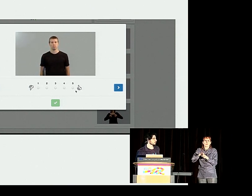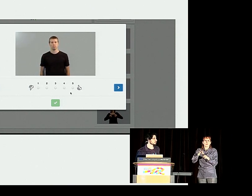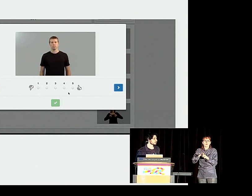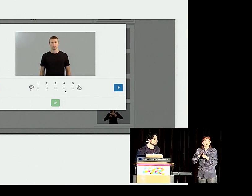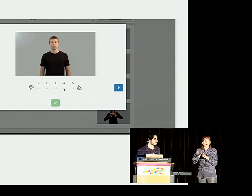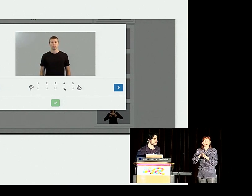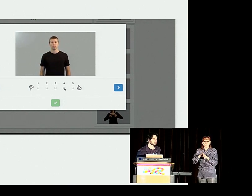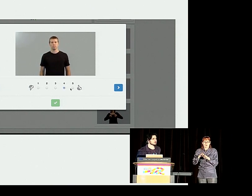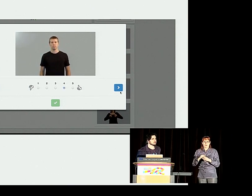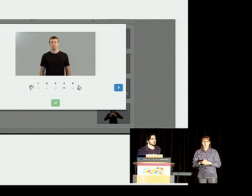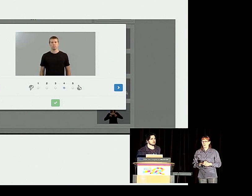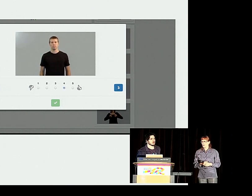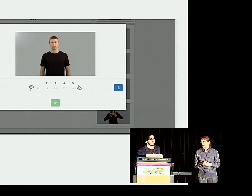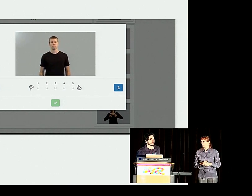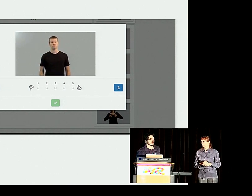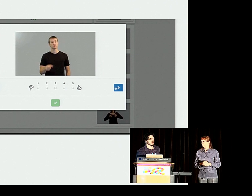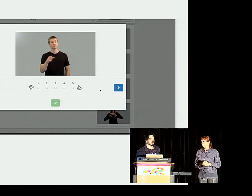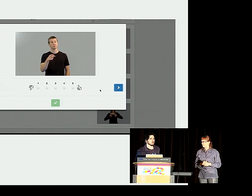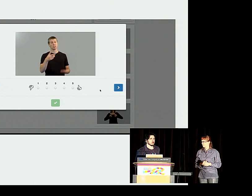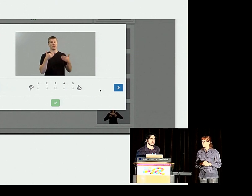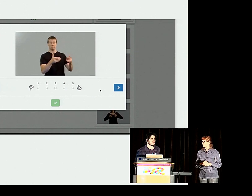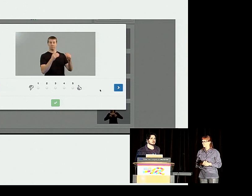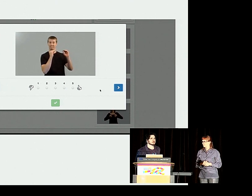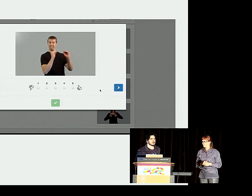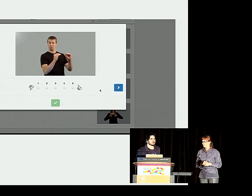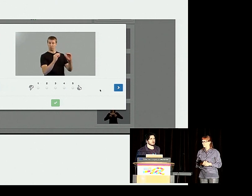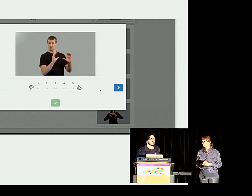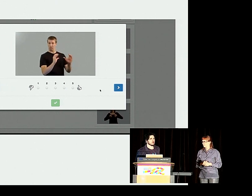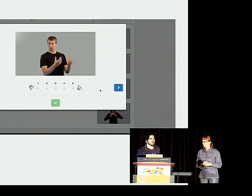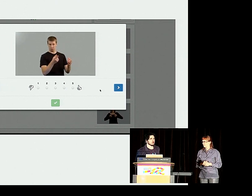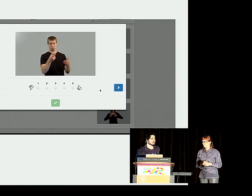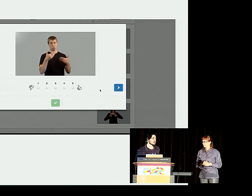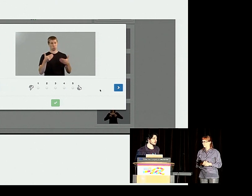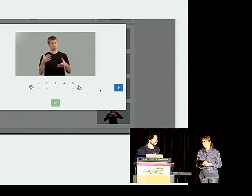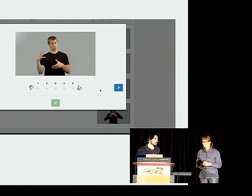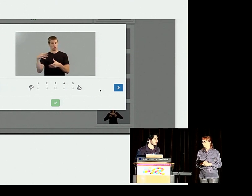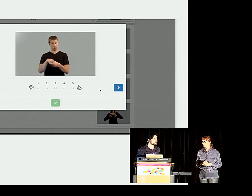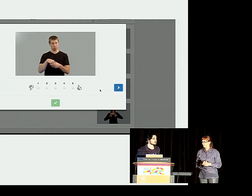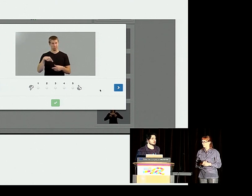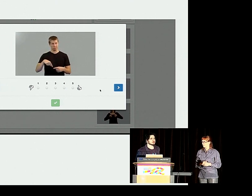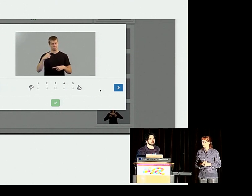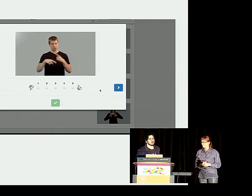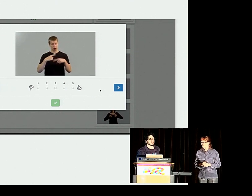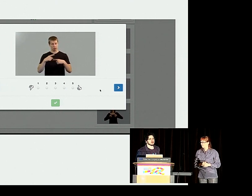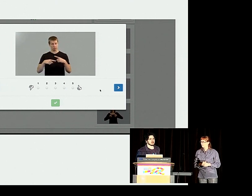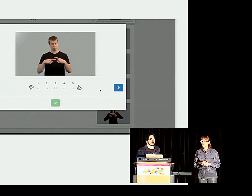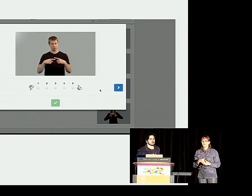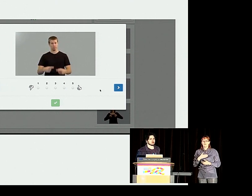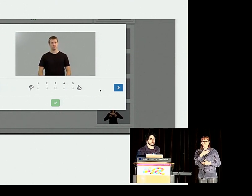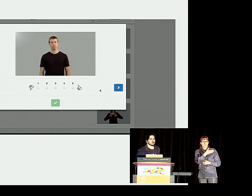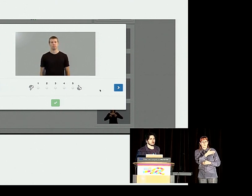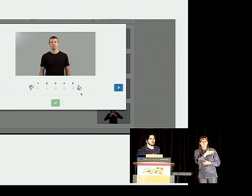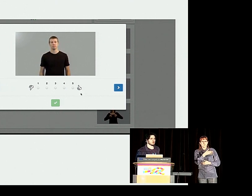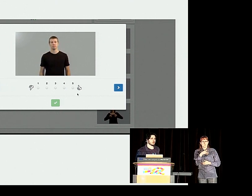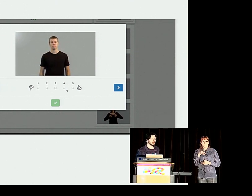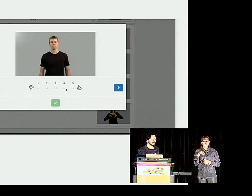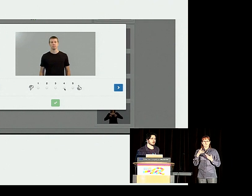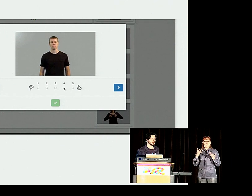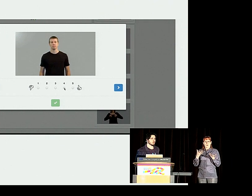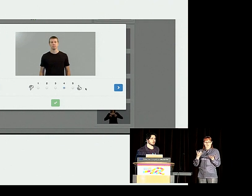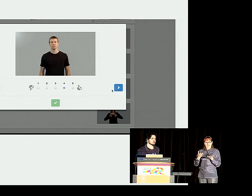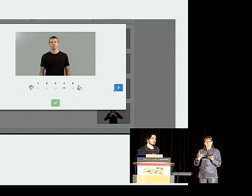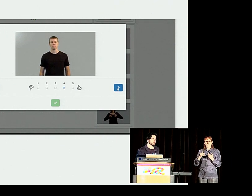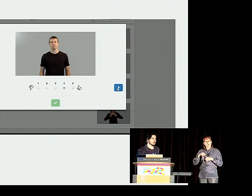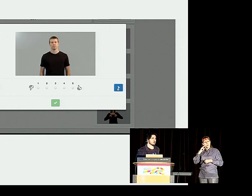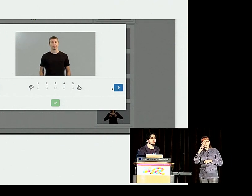There are some disadvantages to using a Lycra, but for what it is, it's actually pretty good. It allows us to use the summative scale to determine whether or